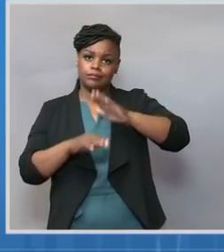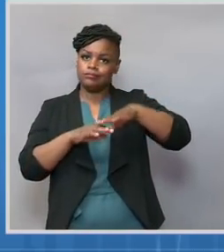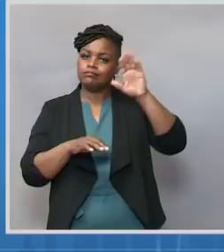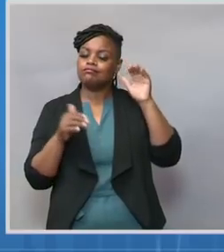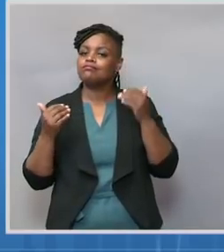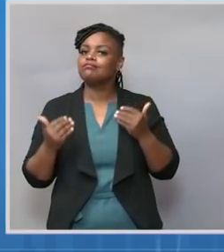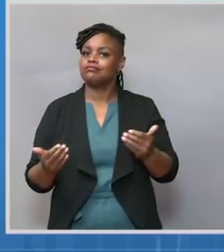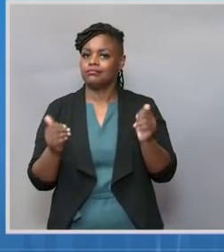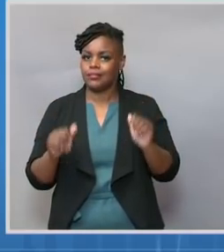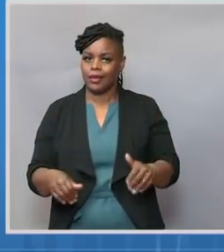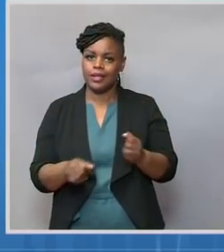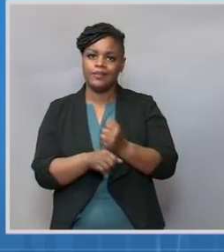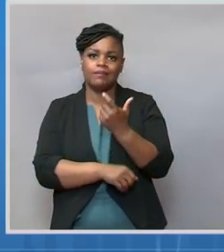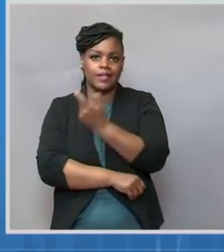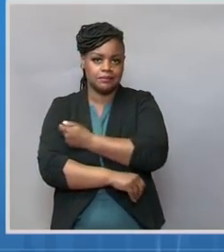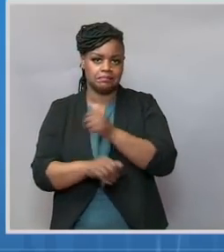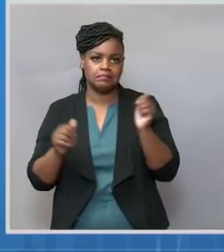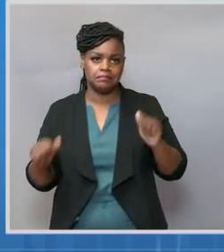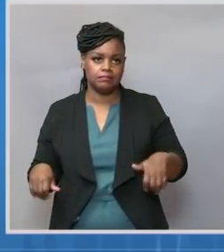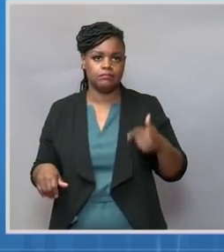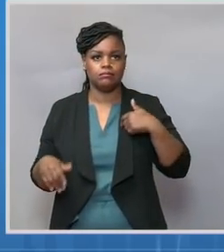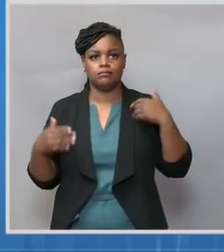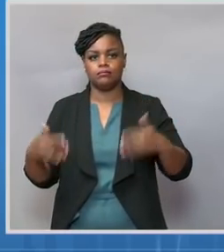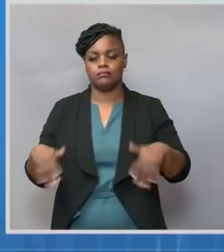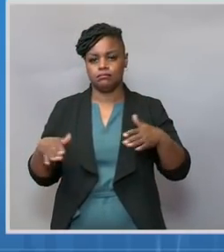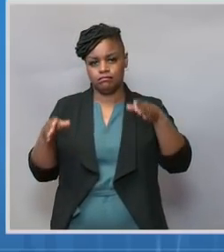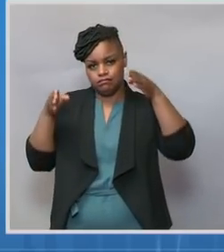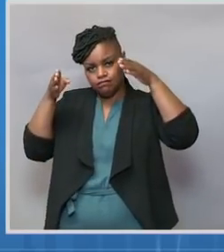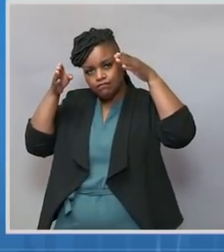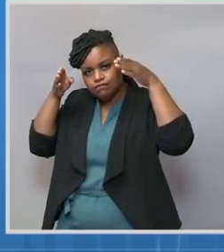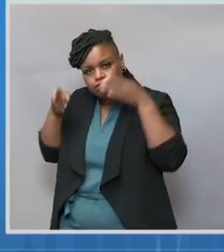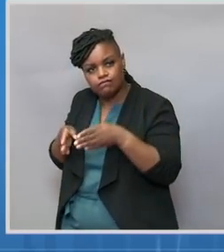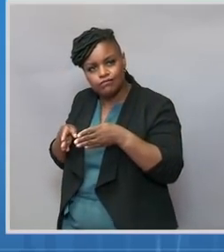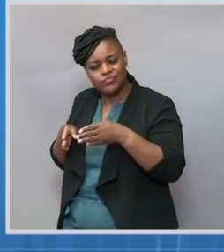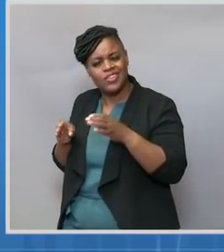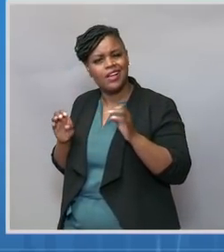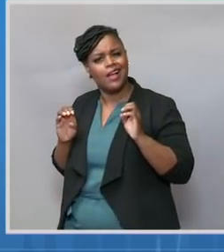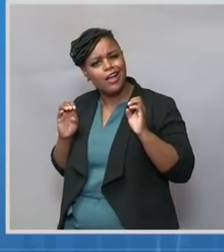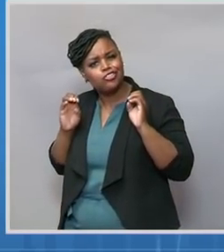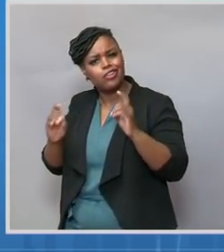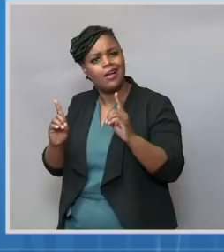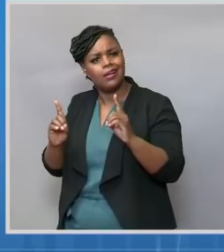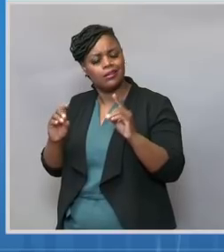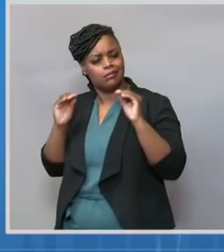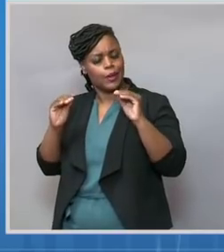laser focused on educating the public about these lifesaving vaccines.